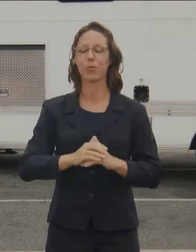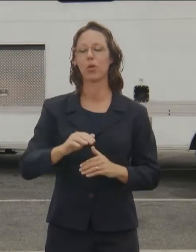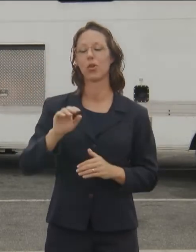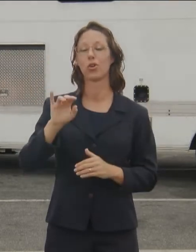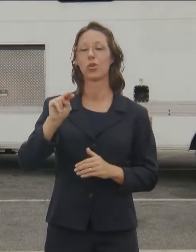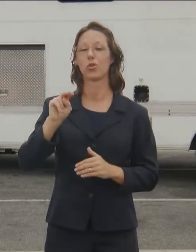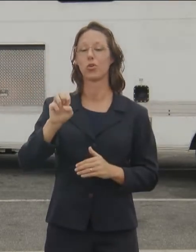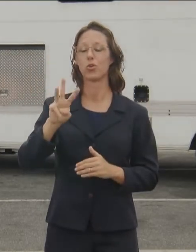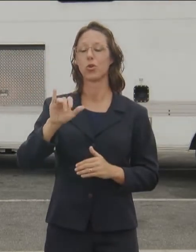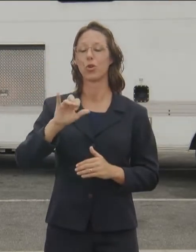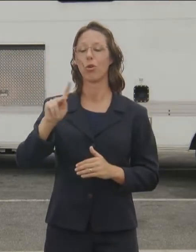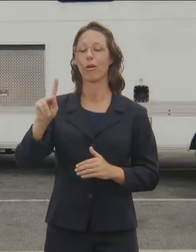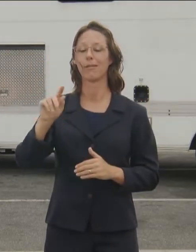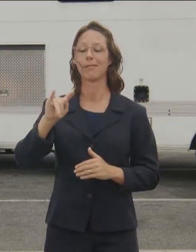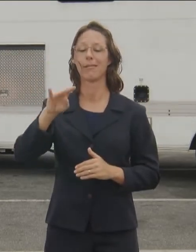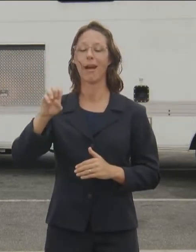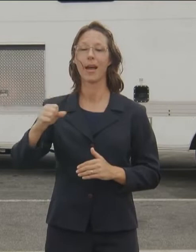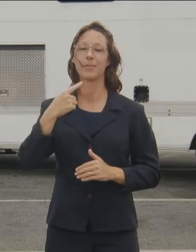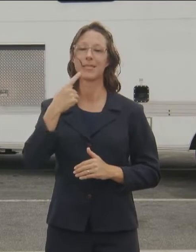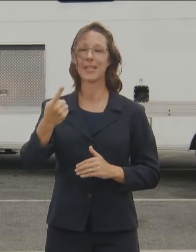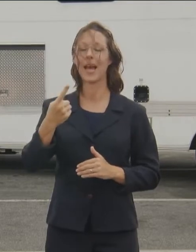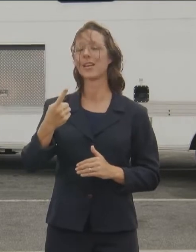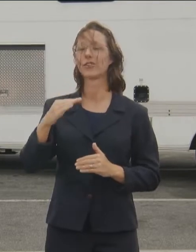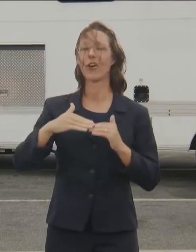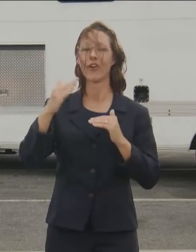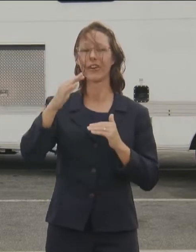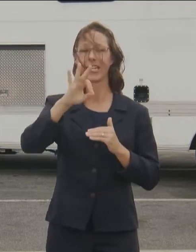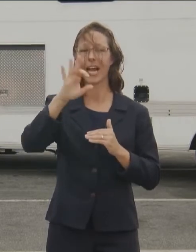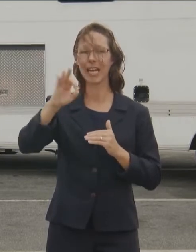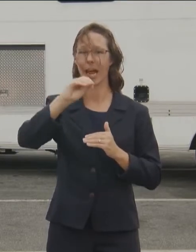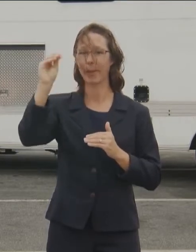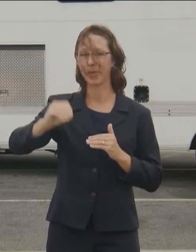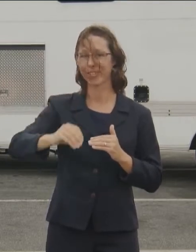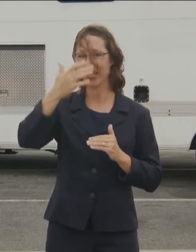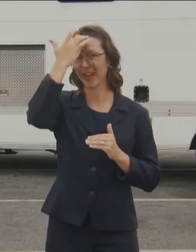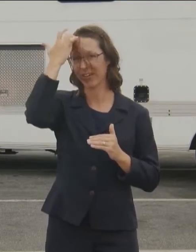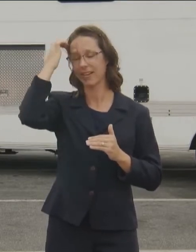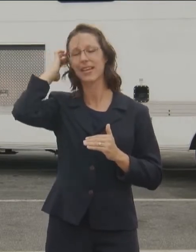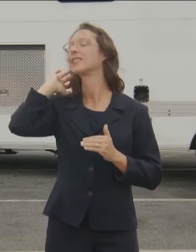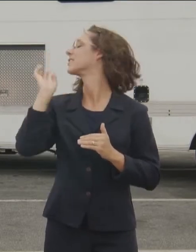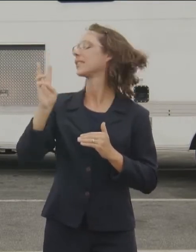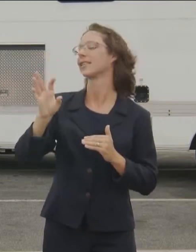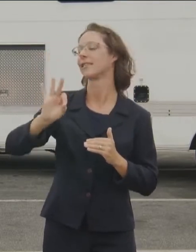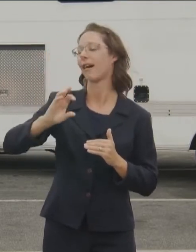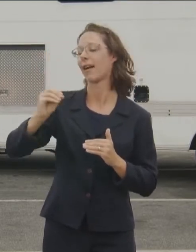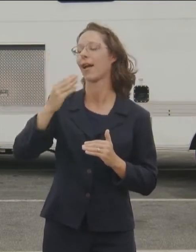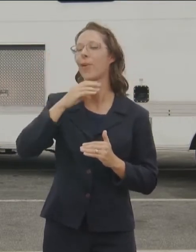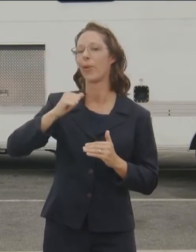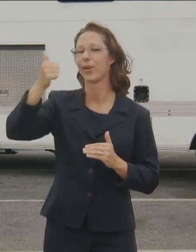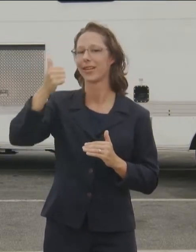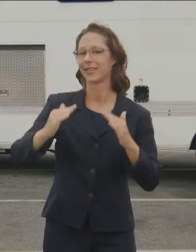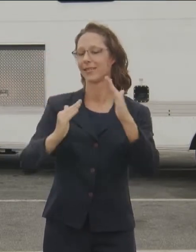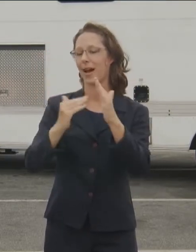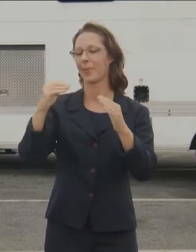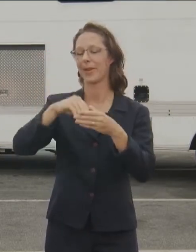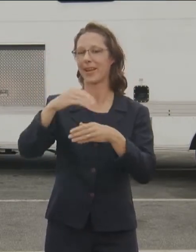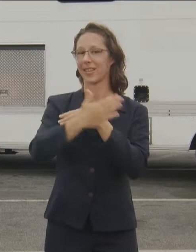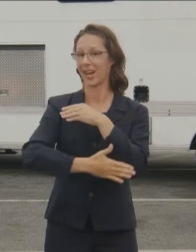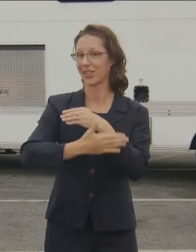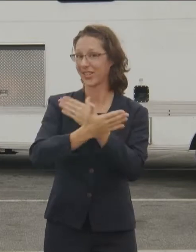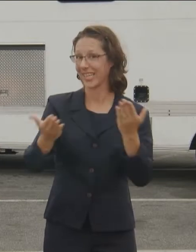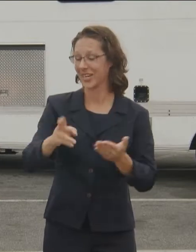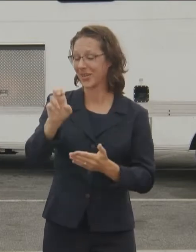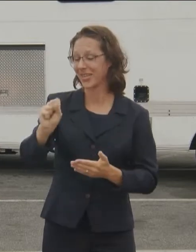greater than 99% 65 and older, which has its number one in the country. So the place where we're lagging